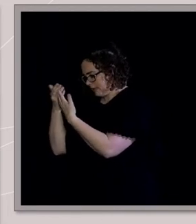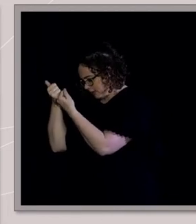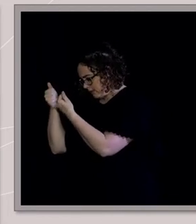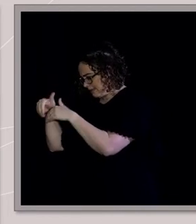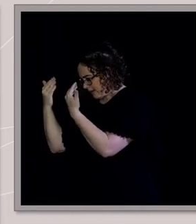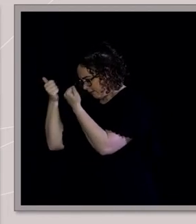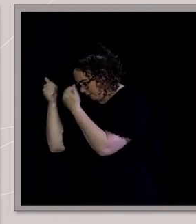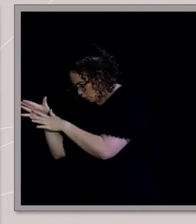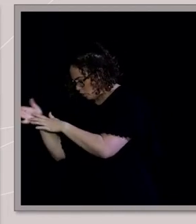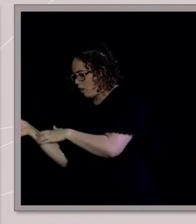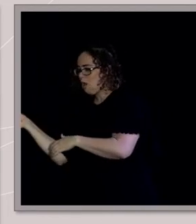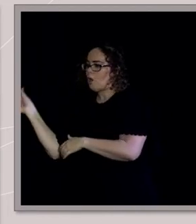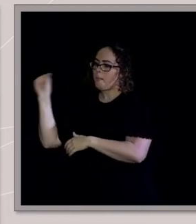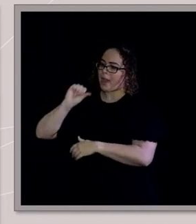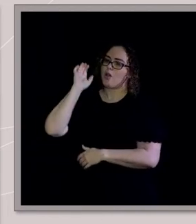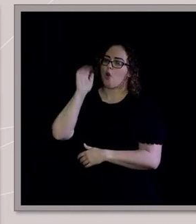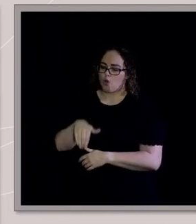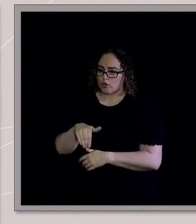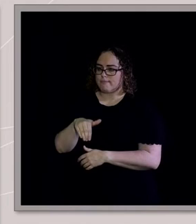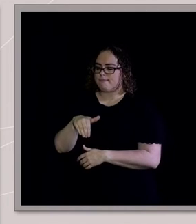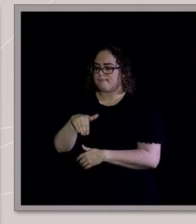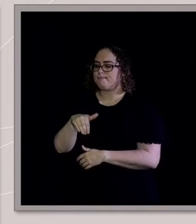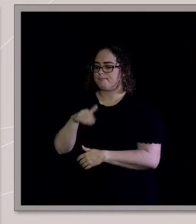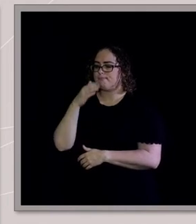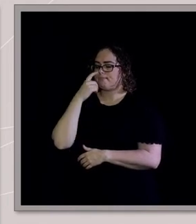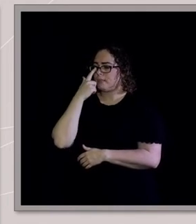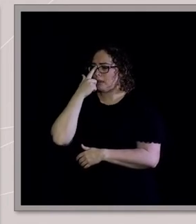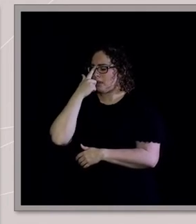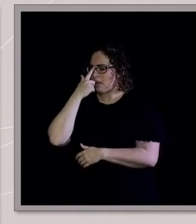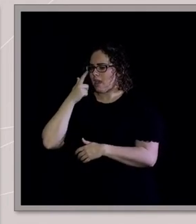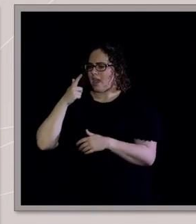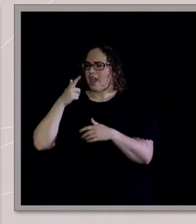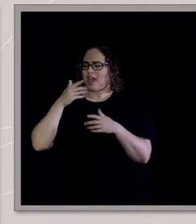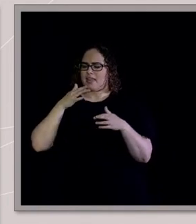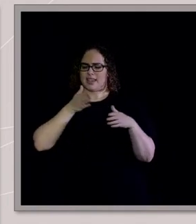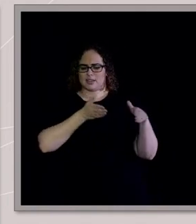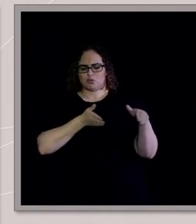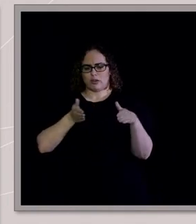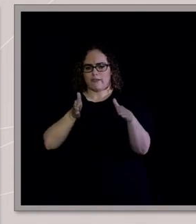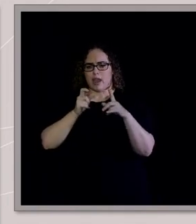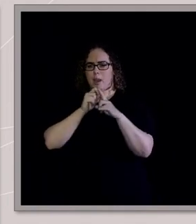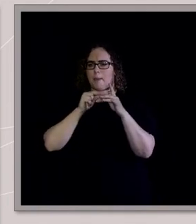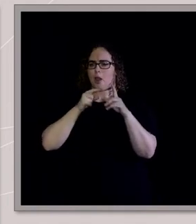bike, rode down to the end of the street through the bush to this big waterway in Sydney called Pitwater, rode along and I saw this waterfall. thought,